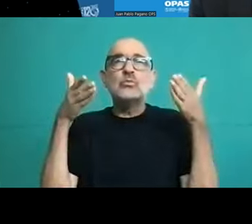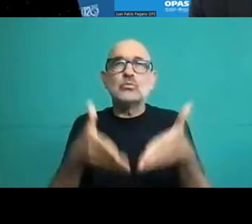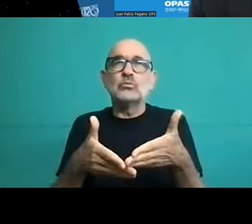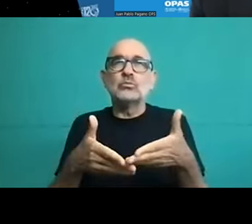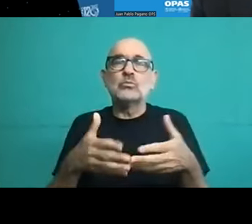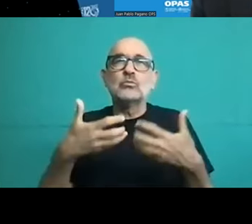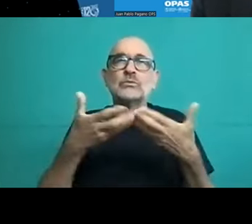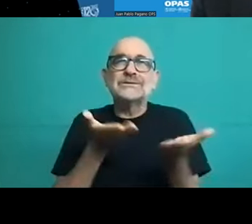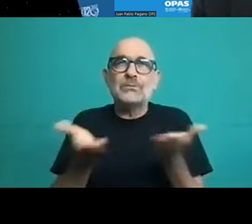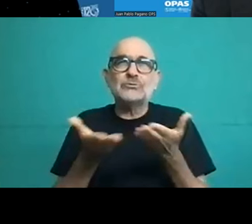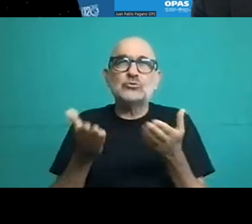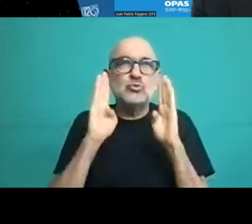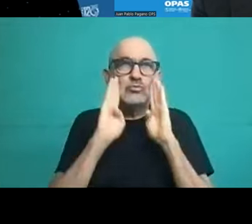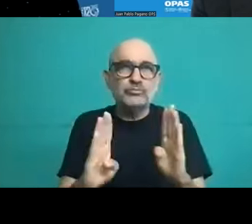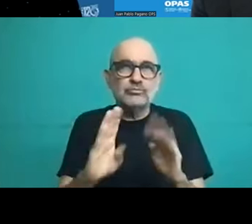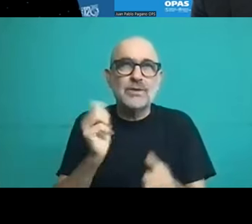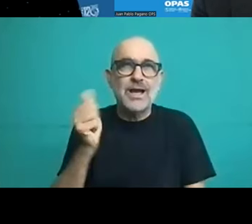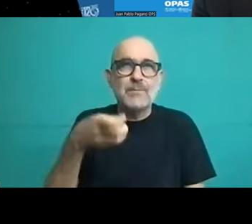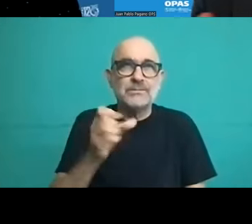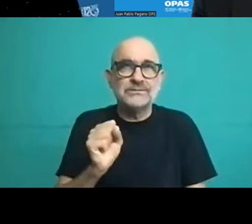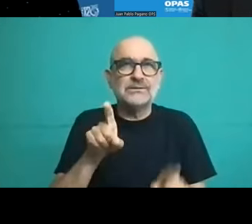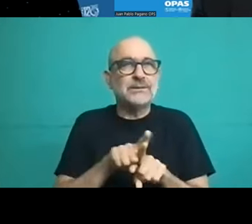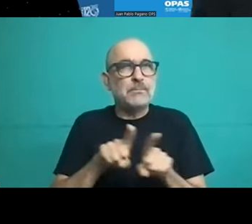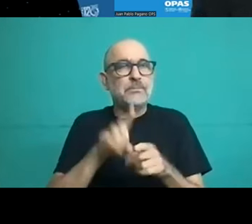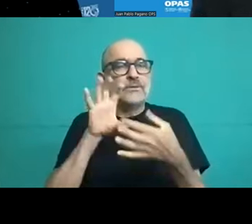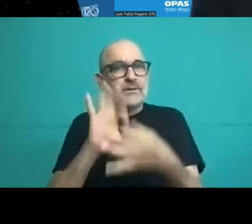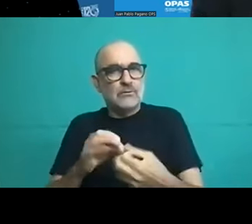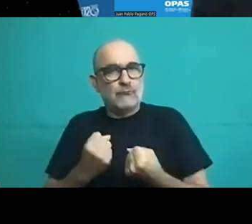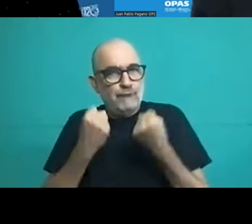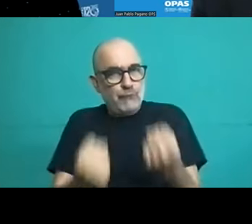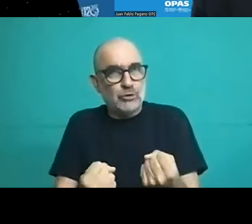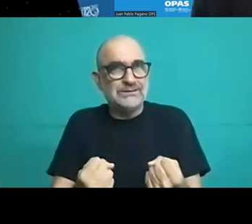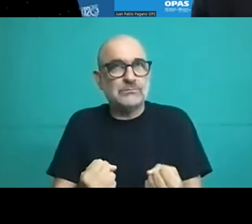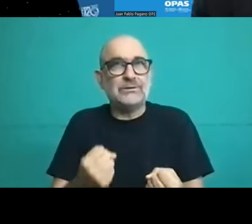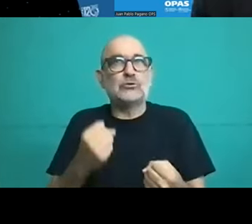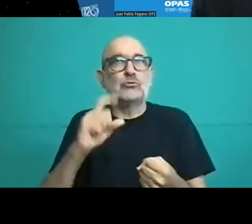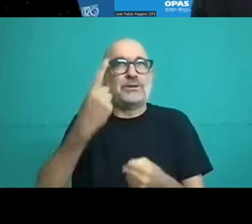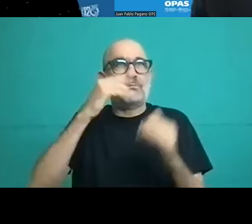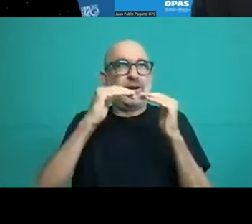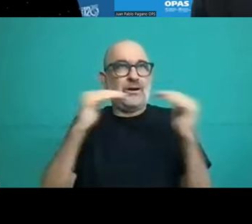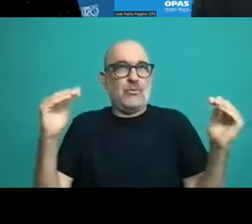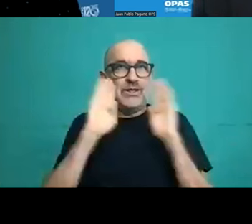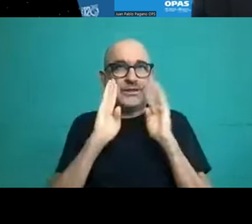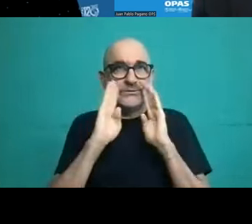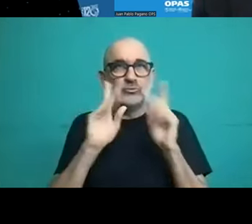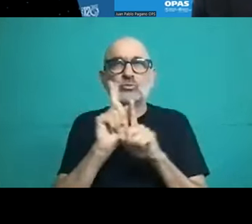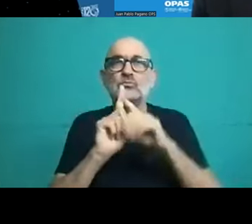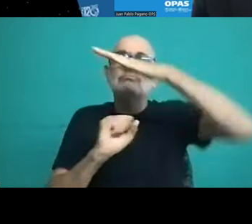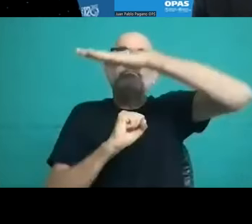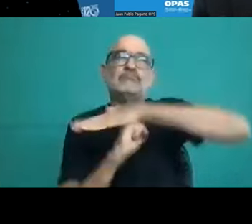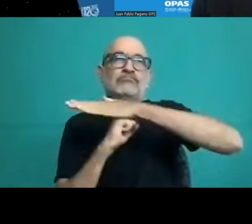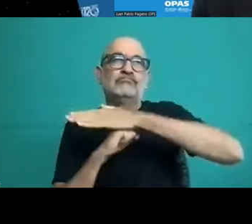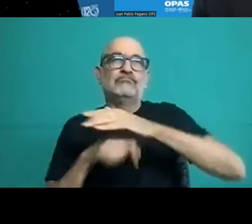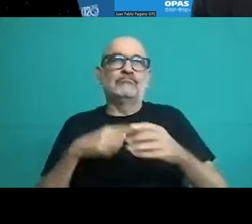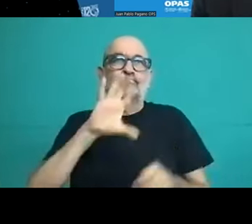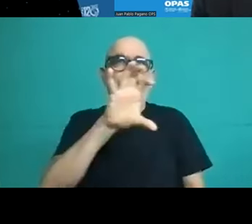health care, but also the operation of these markets create very weak incentives to